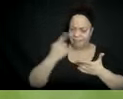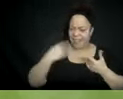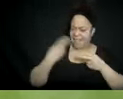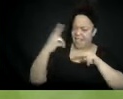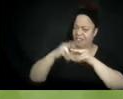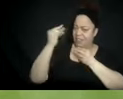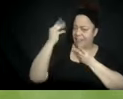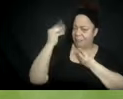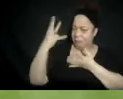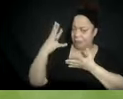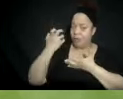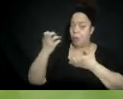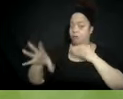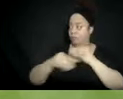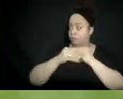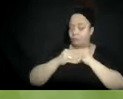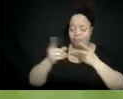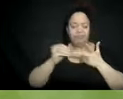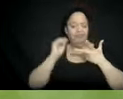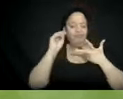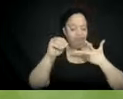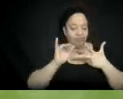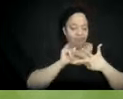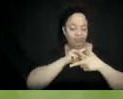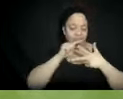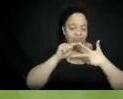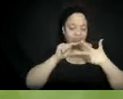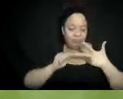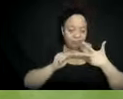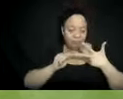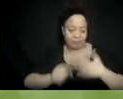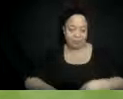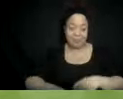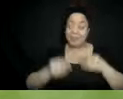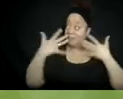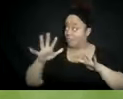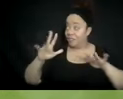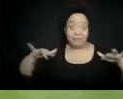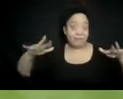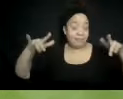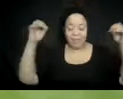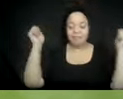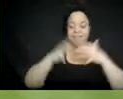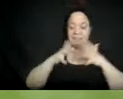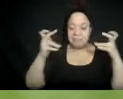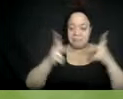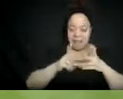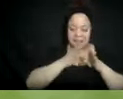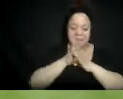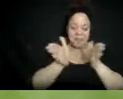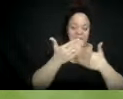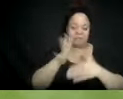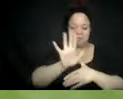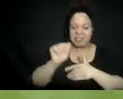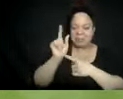you know, come back. We're going to come back in like 10 minutes. So take that time, introduce yourselves briefly to each